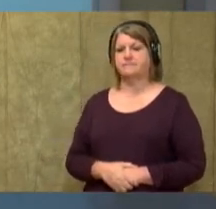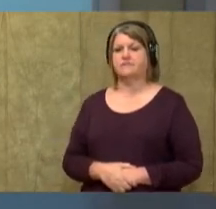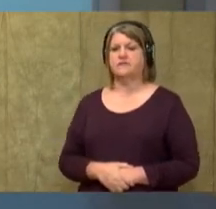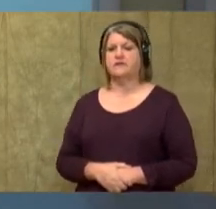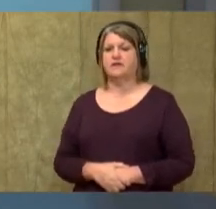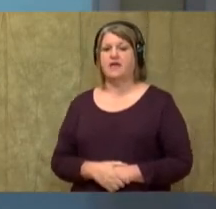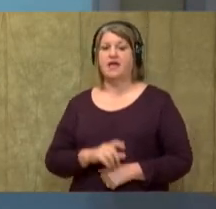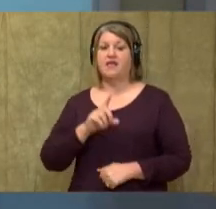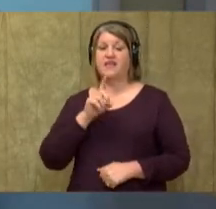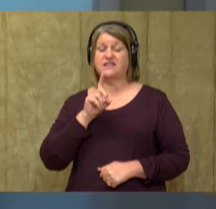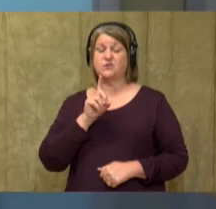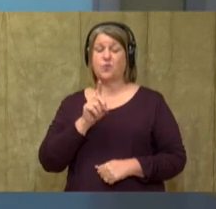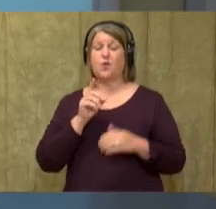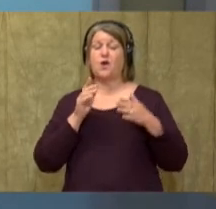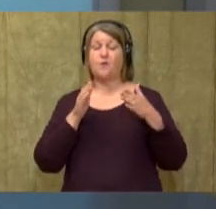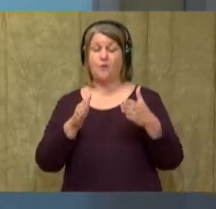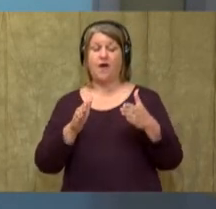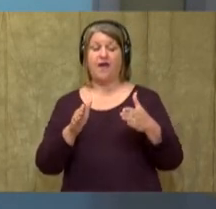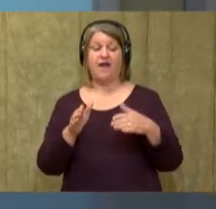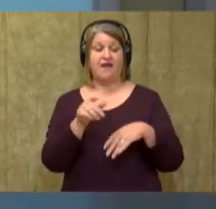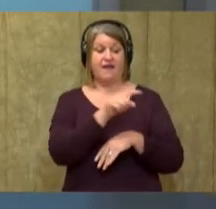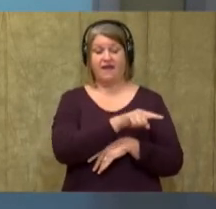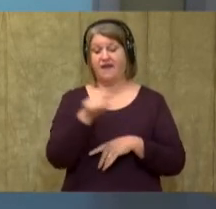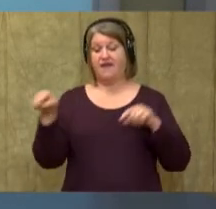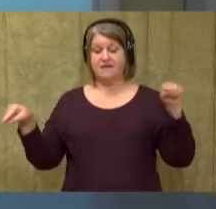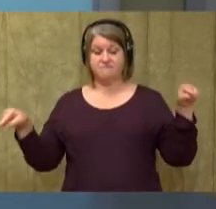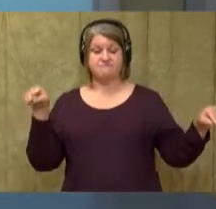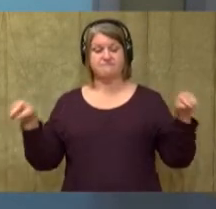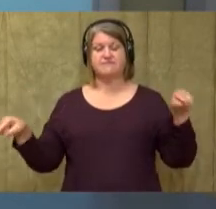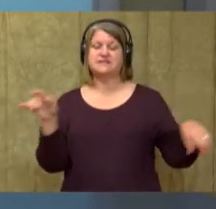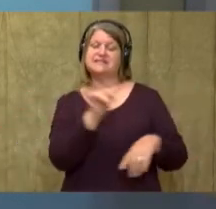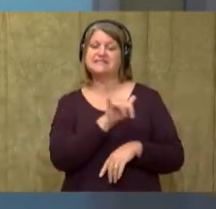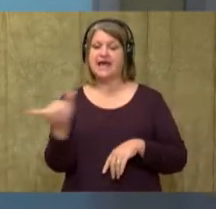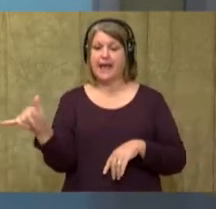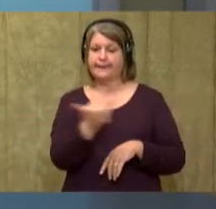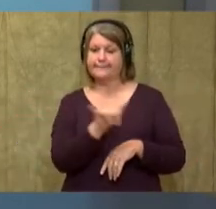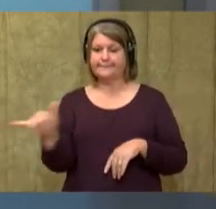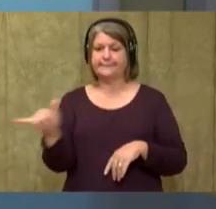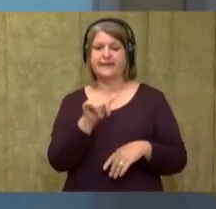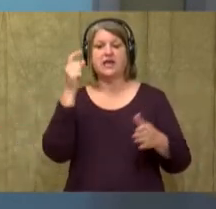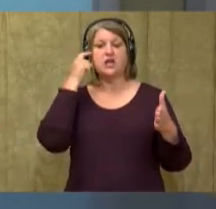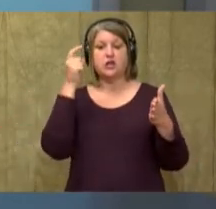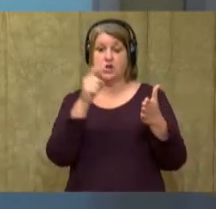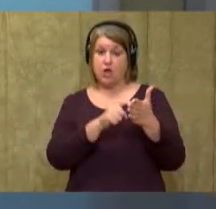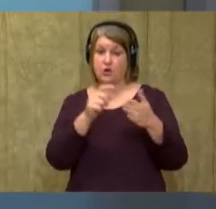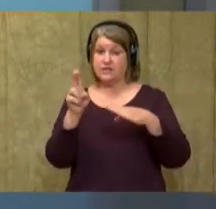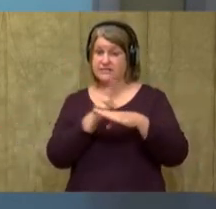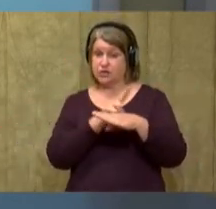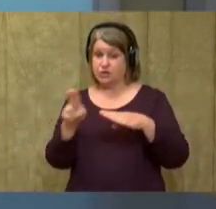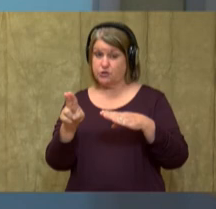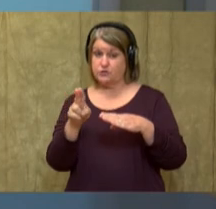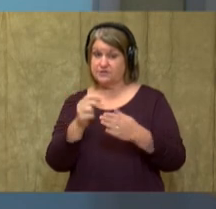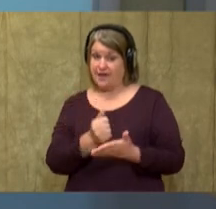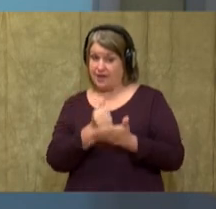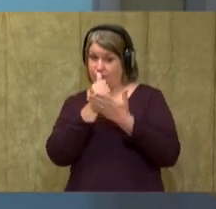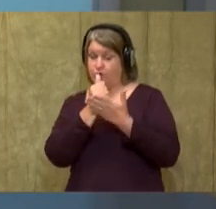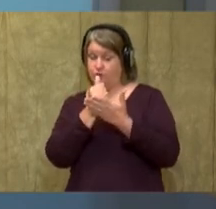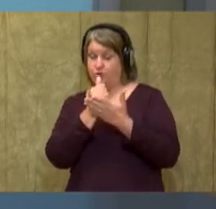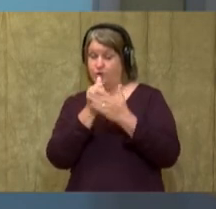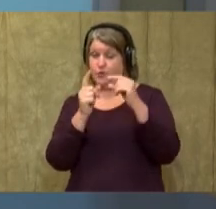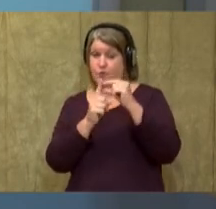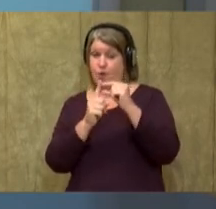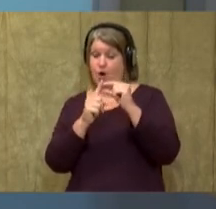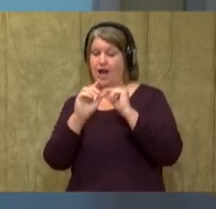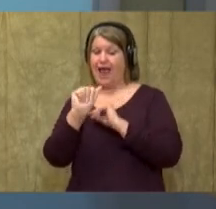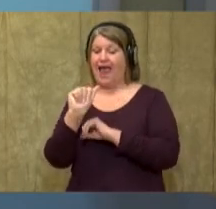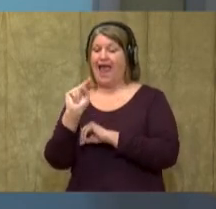That's one way that they are the same. They both drink milk. Notice that I use the clue word and. So, my reader will